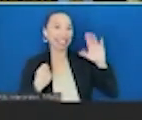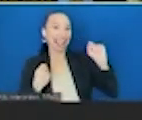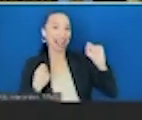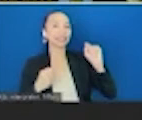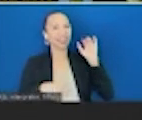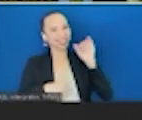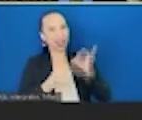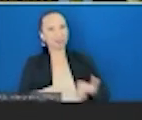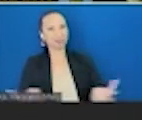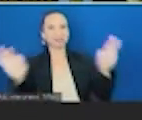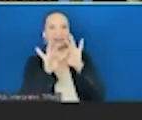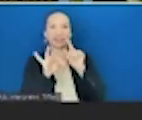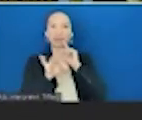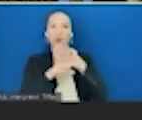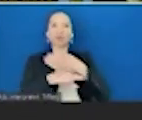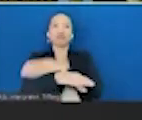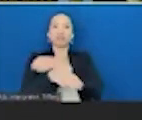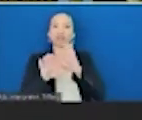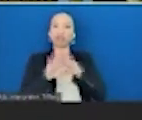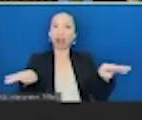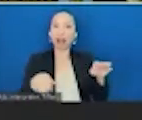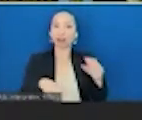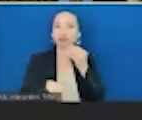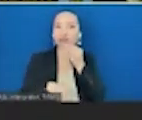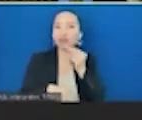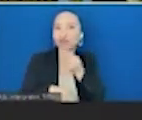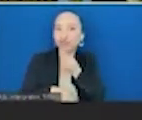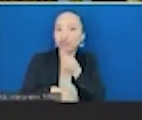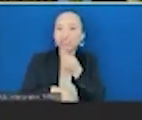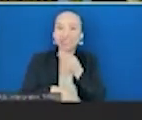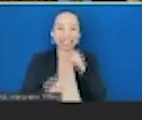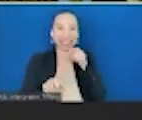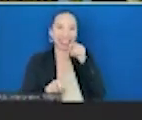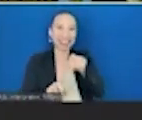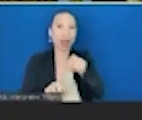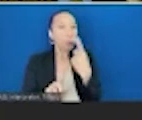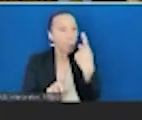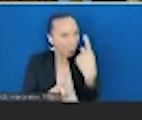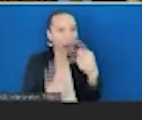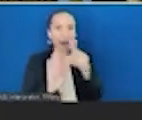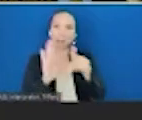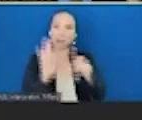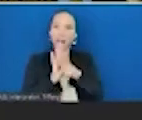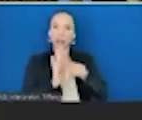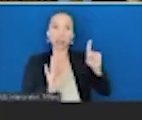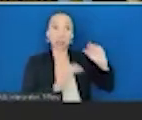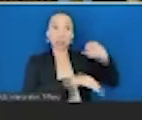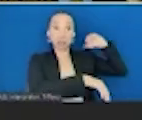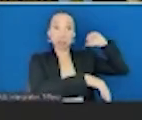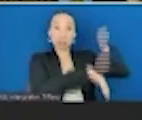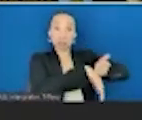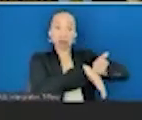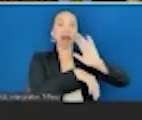improving childhood nutrition, this shows you the power of a single policy, a single policy change for improving nutrition